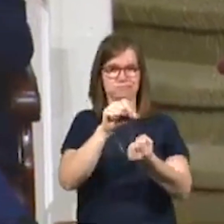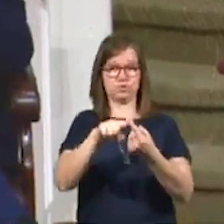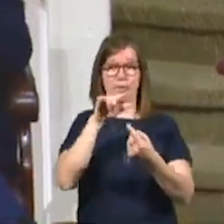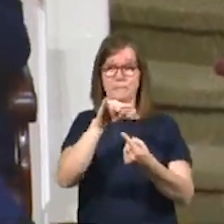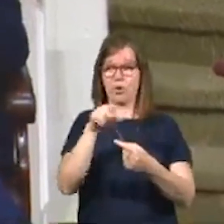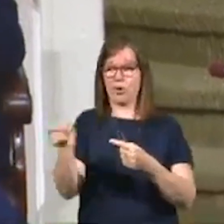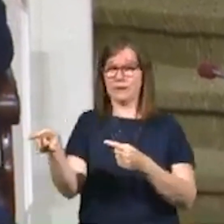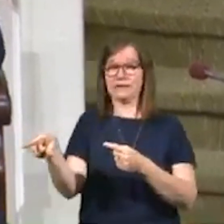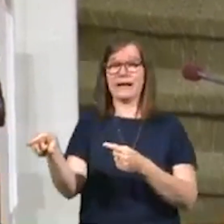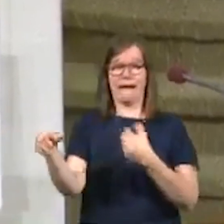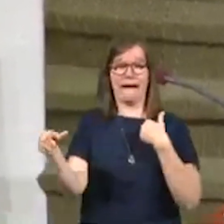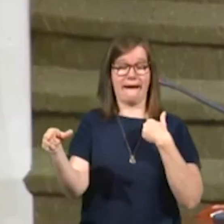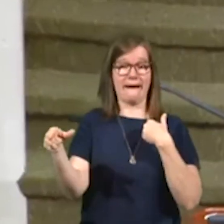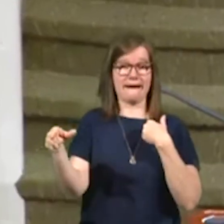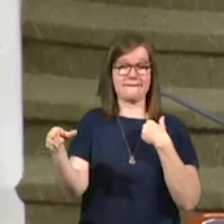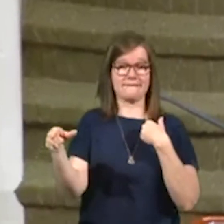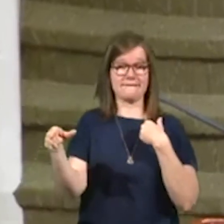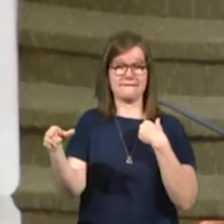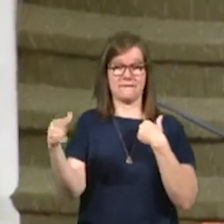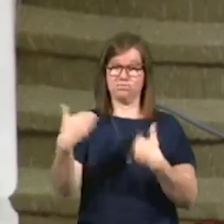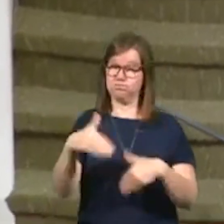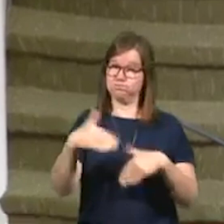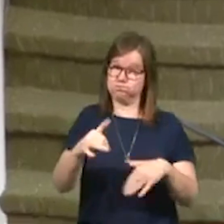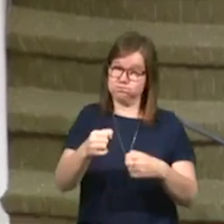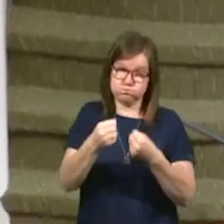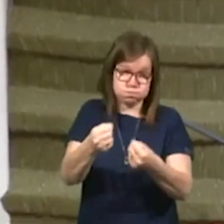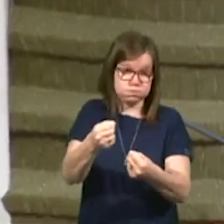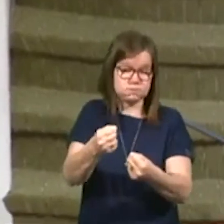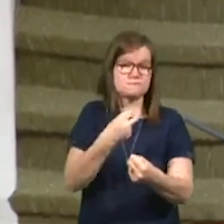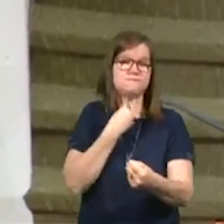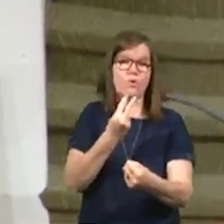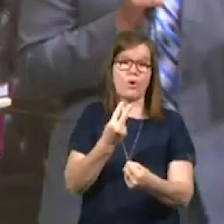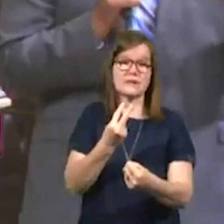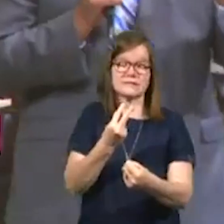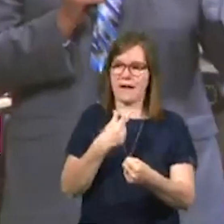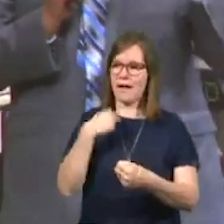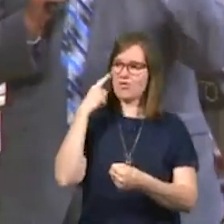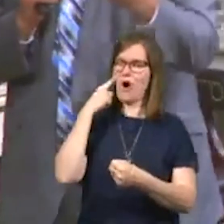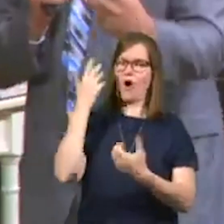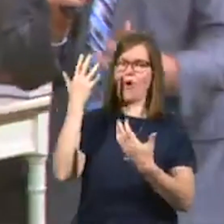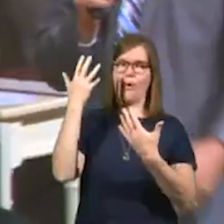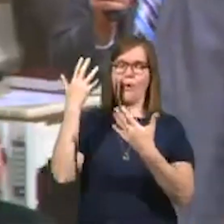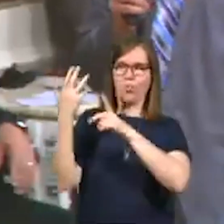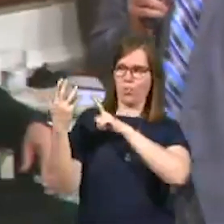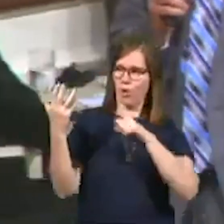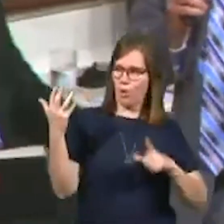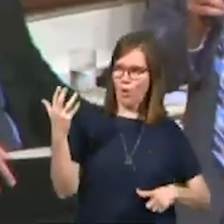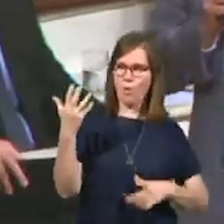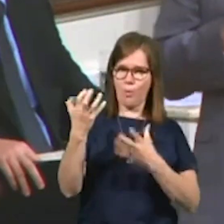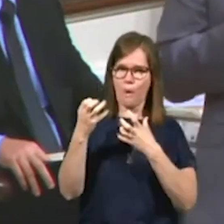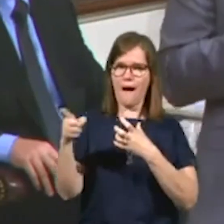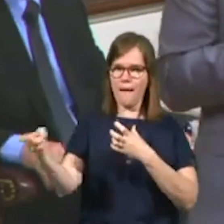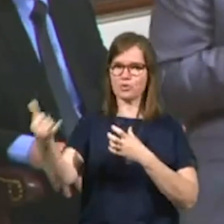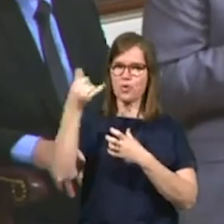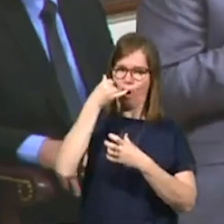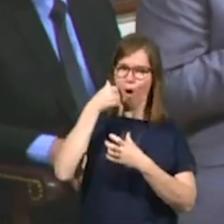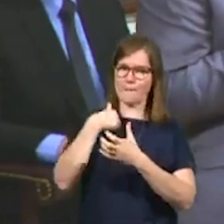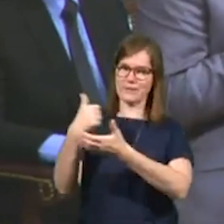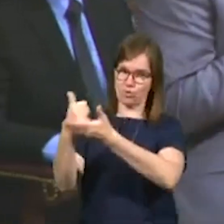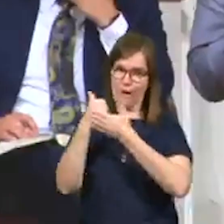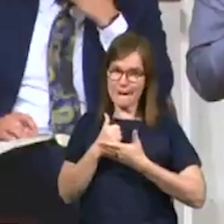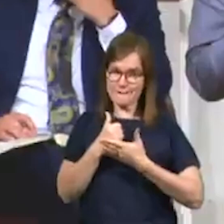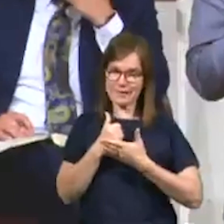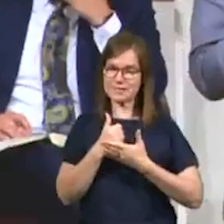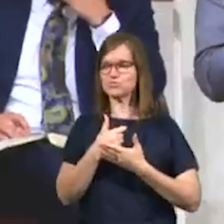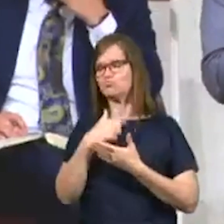this evangelist has a booming voice. And I thought, man, the Lord has had this guy call me to help me. And